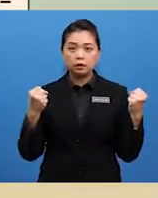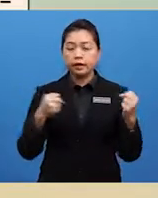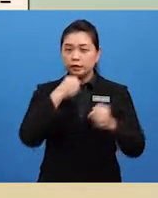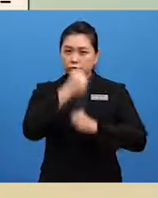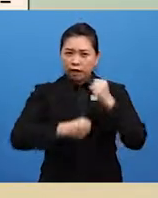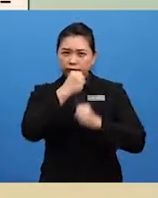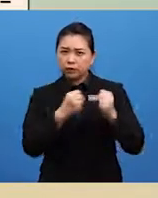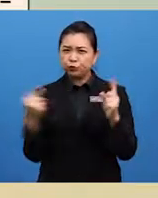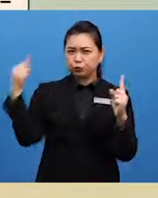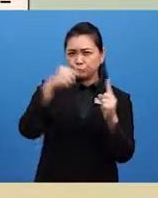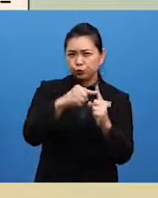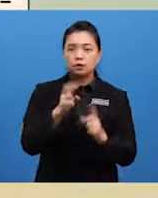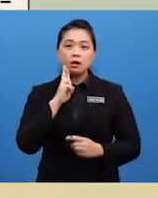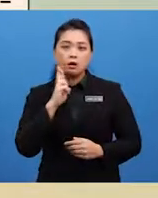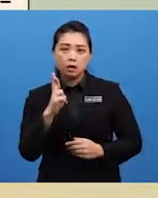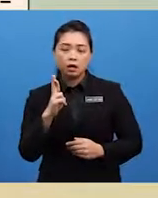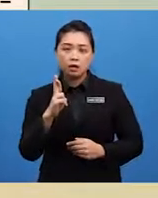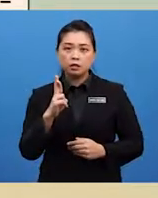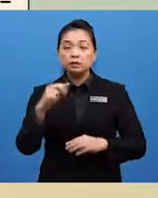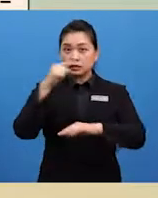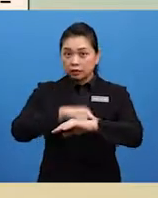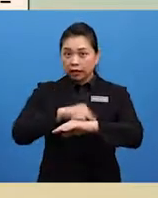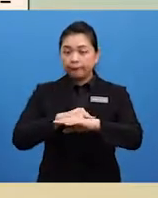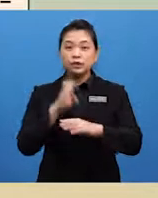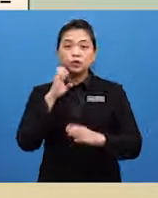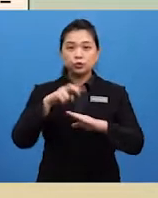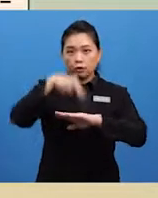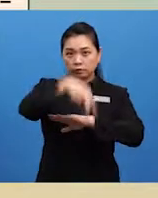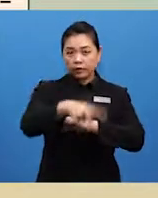towards her the moment she got down from the car.